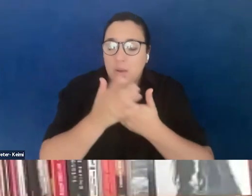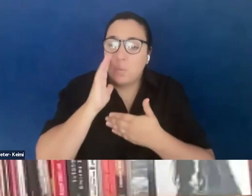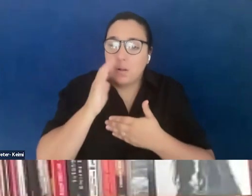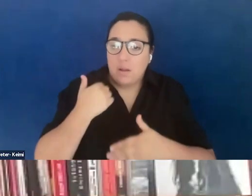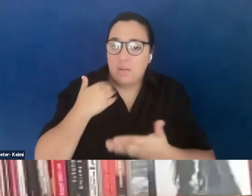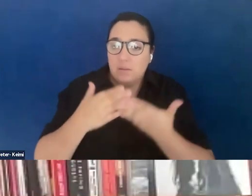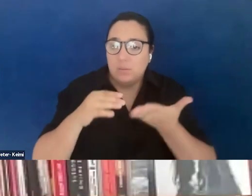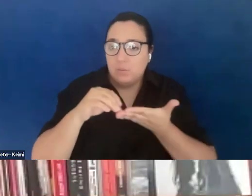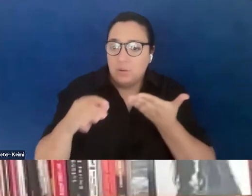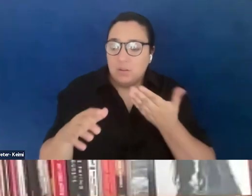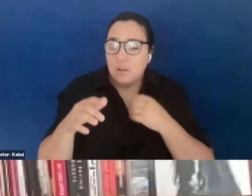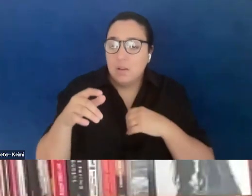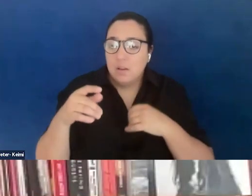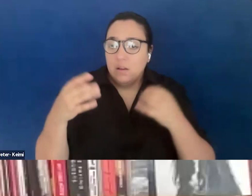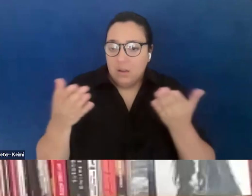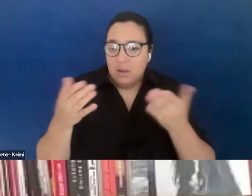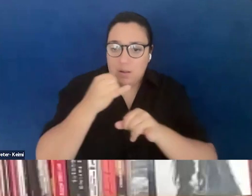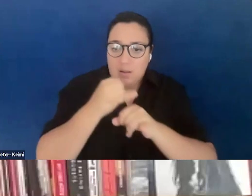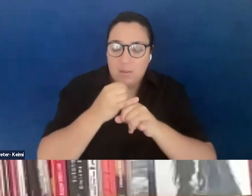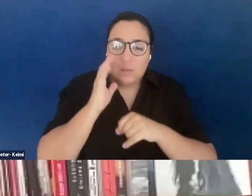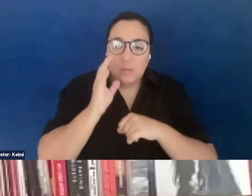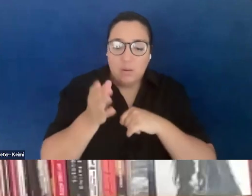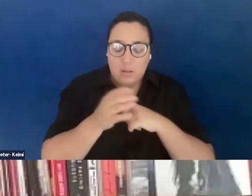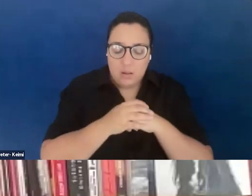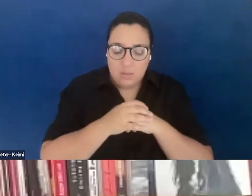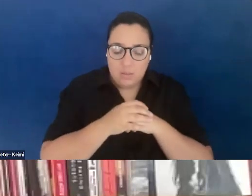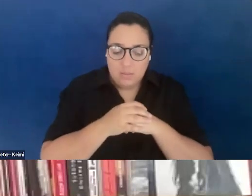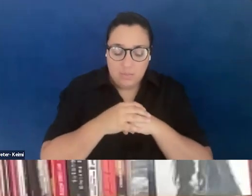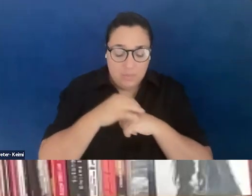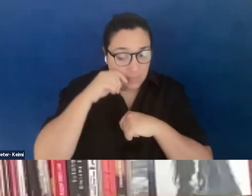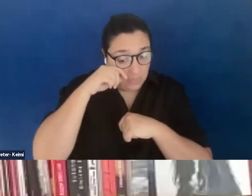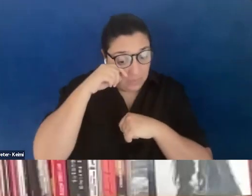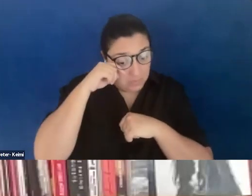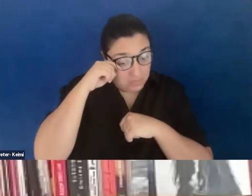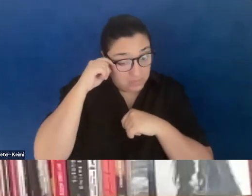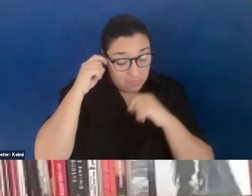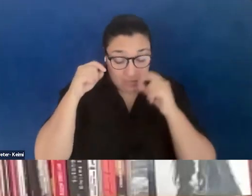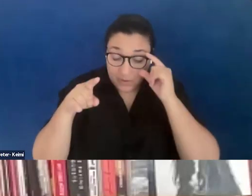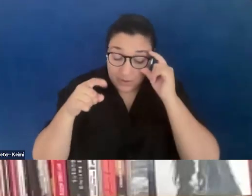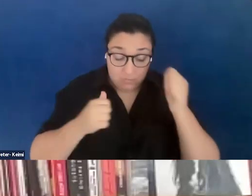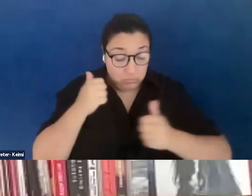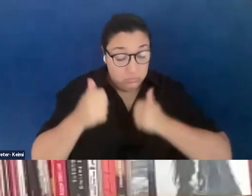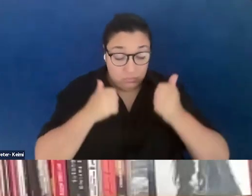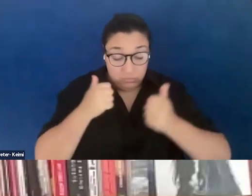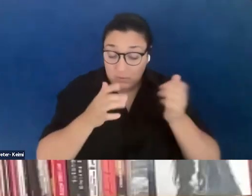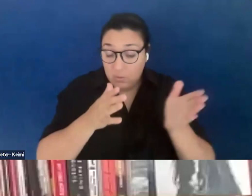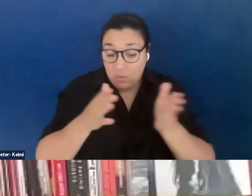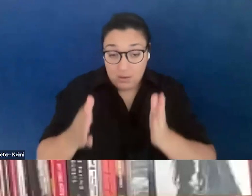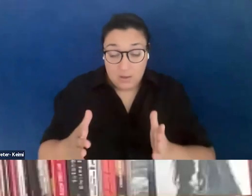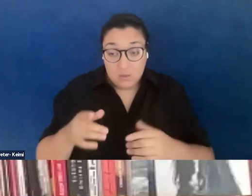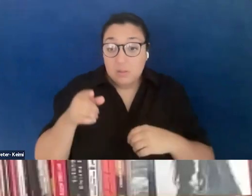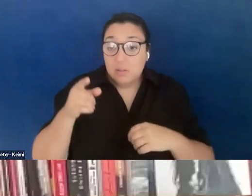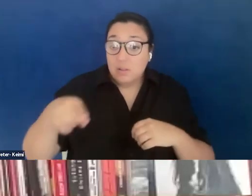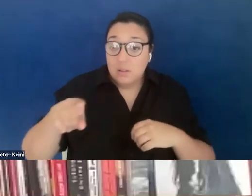some students on campus who are incredible, fierce organizers who are doing Palestinian liberation